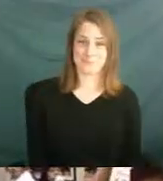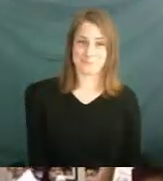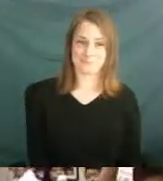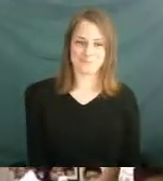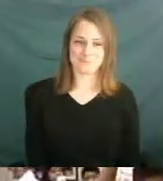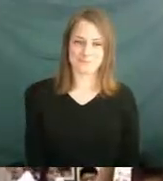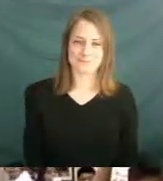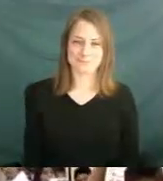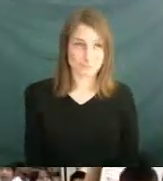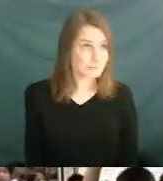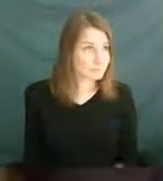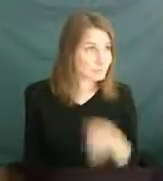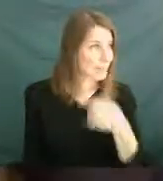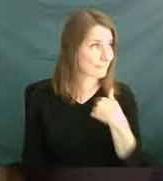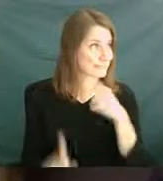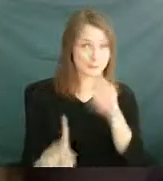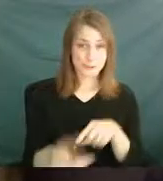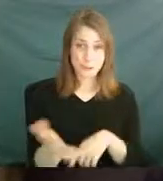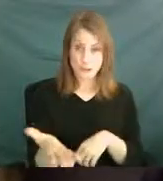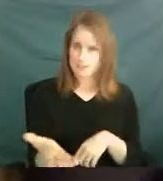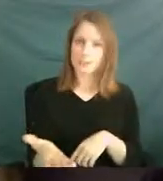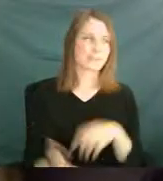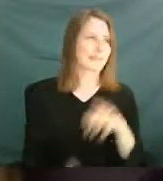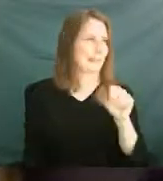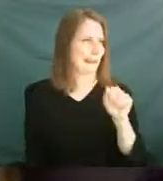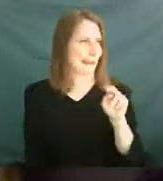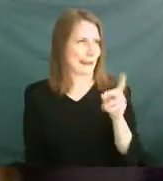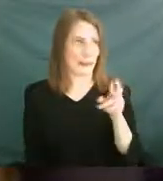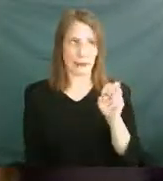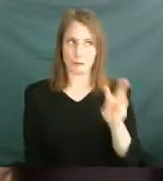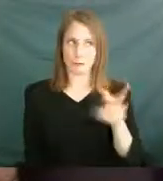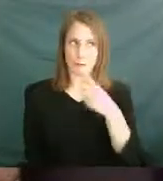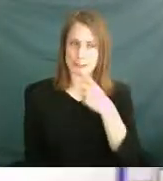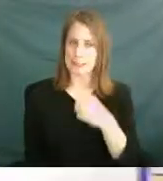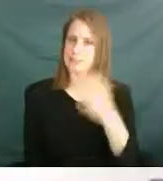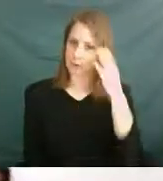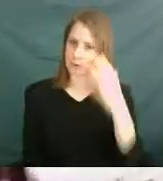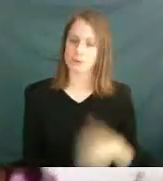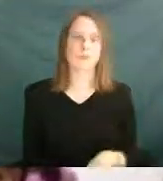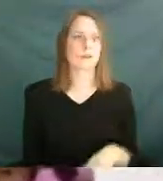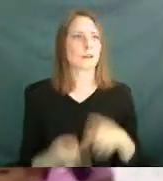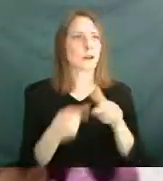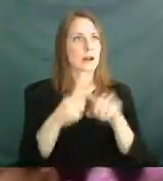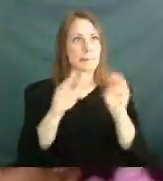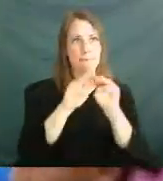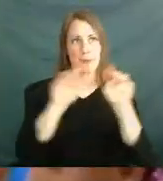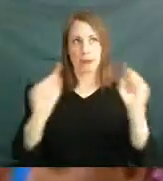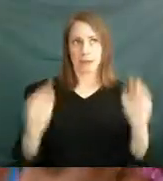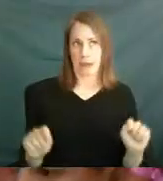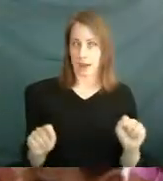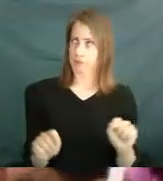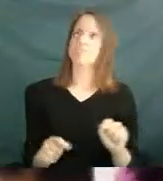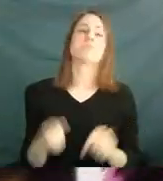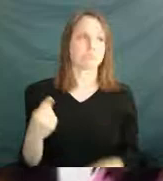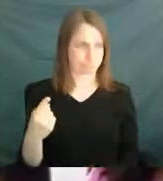We got a solution right here. Andrew says he's sure. Here we go. Montana. Montana is one.